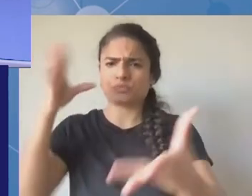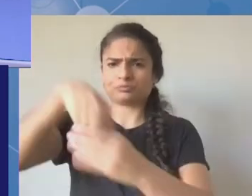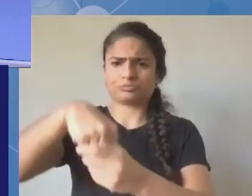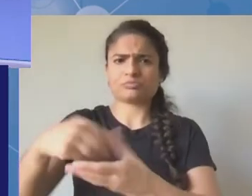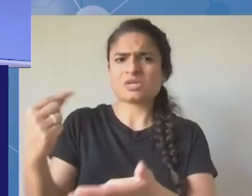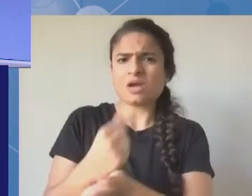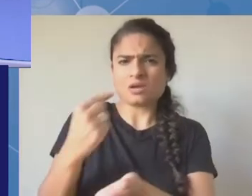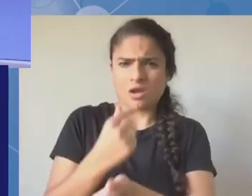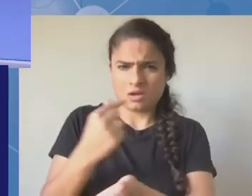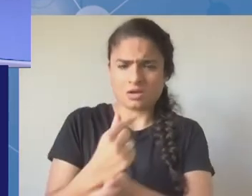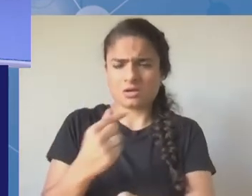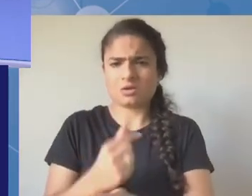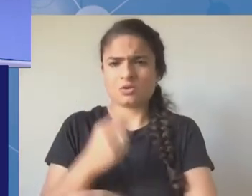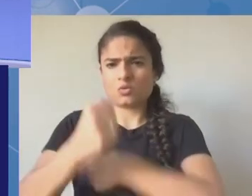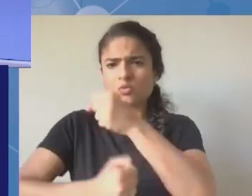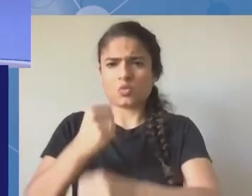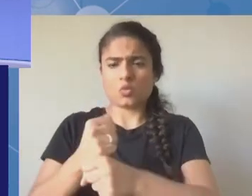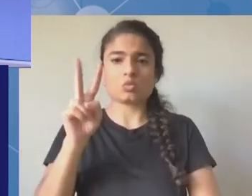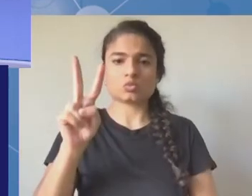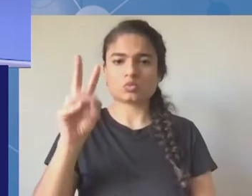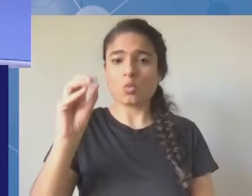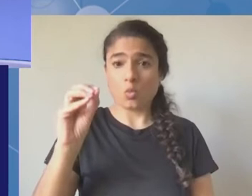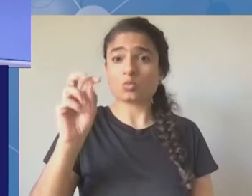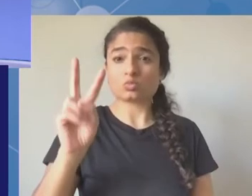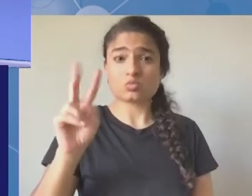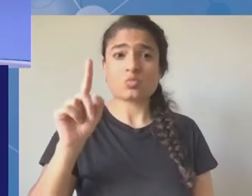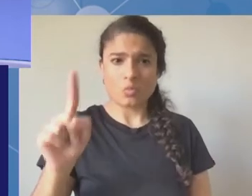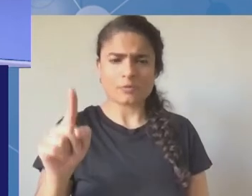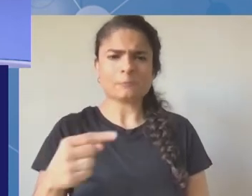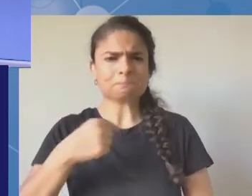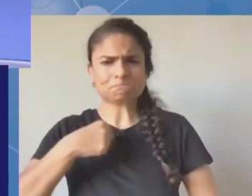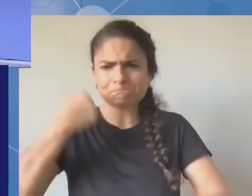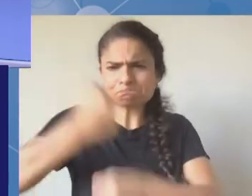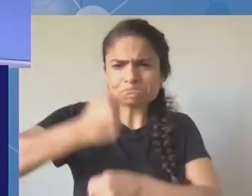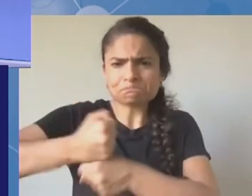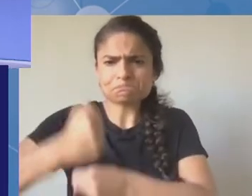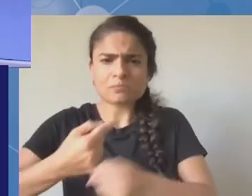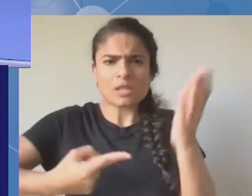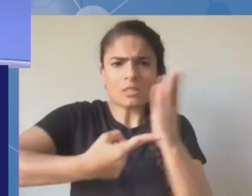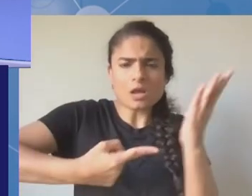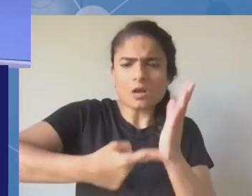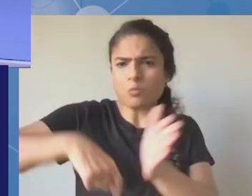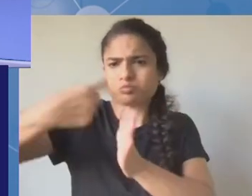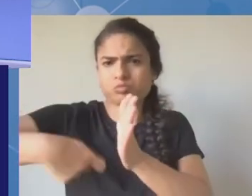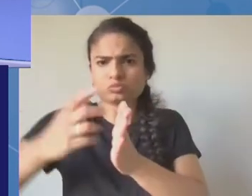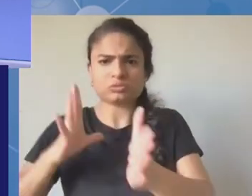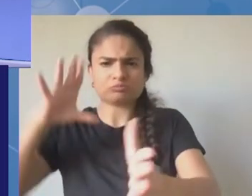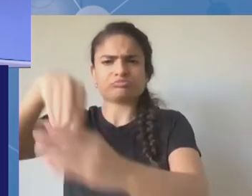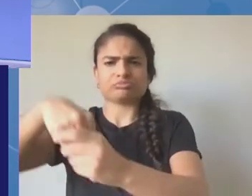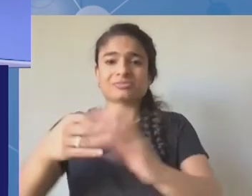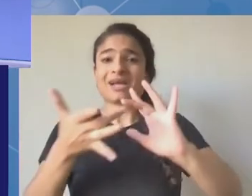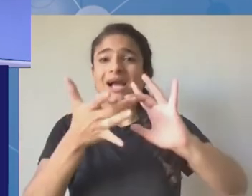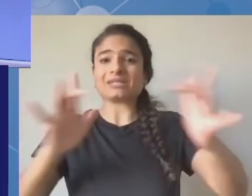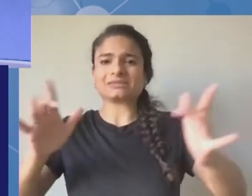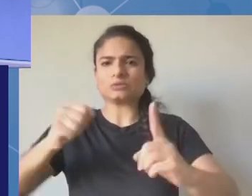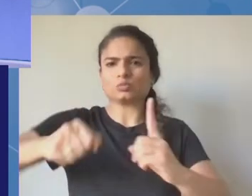i particularly took interest in this year's igf and took part in most of the uh the